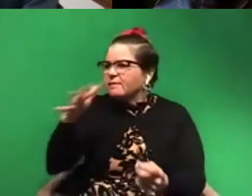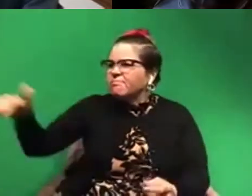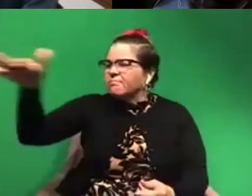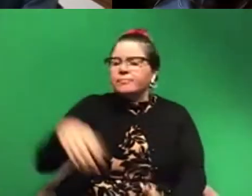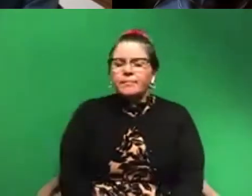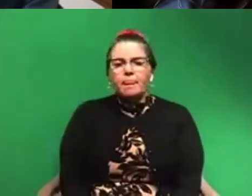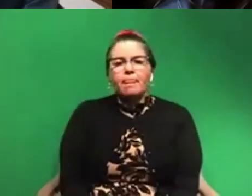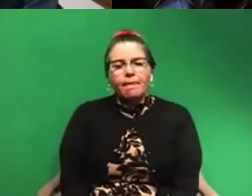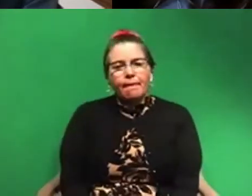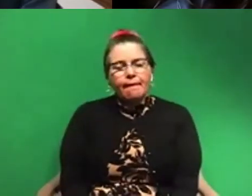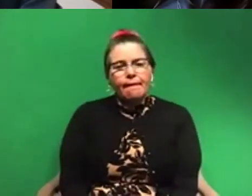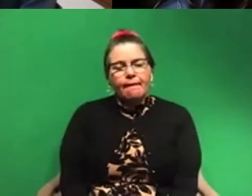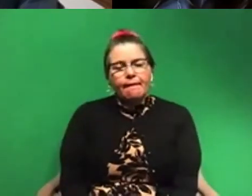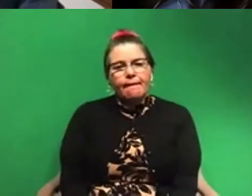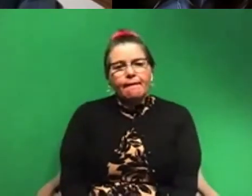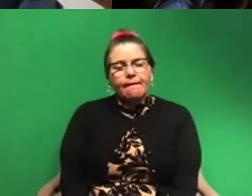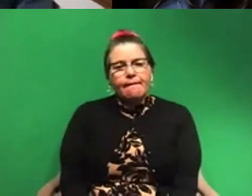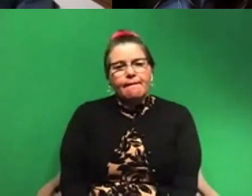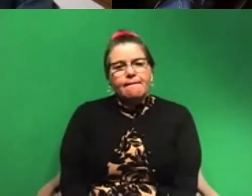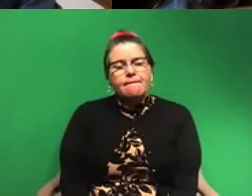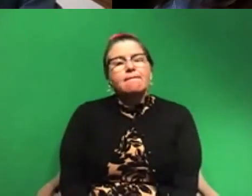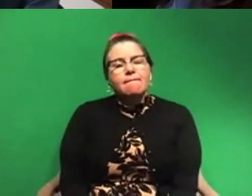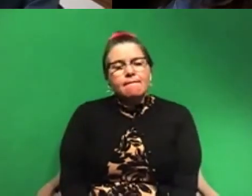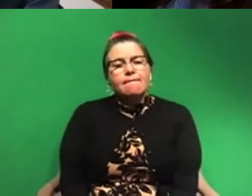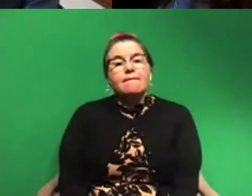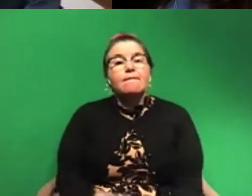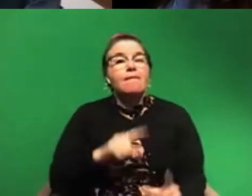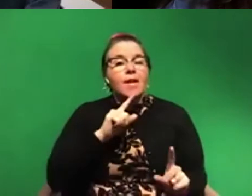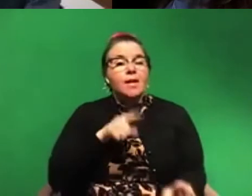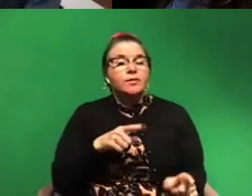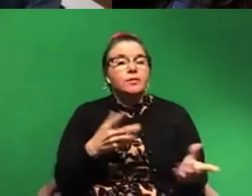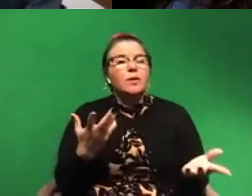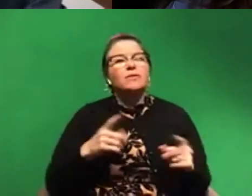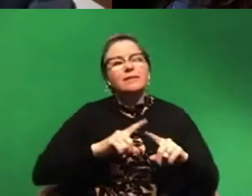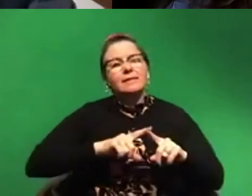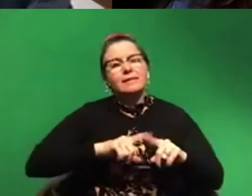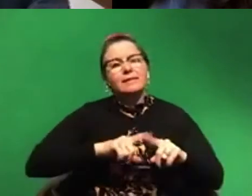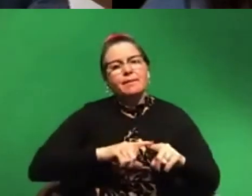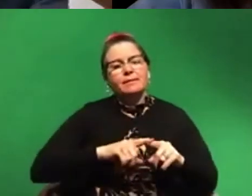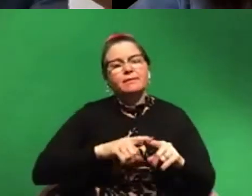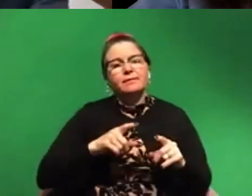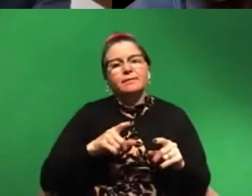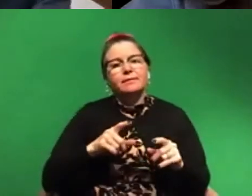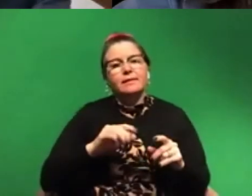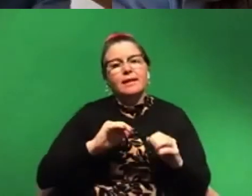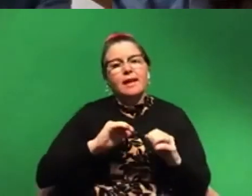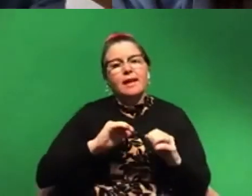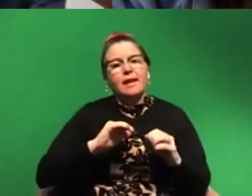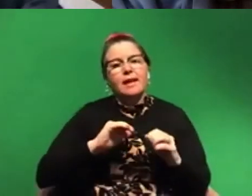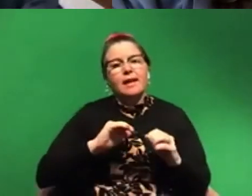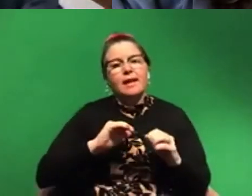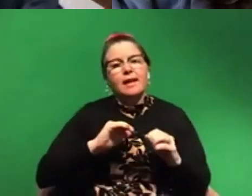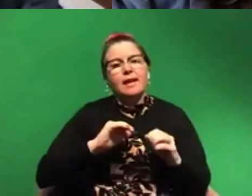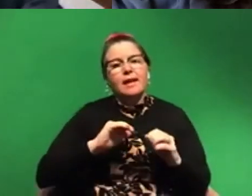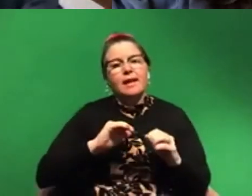So the answer to that question depends a lot on how you look. And I know that sounds really simplistically stupid, but